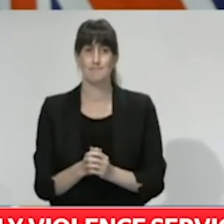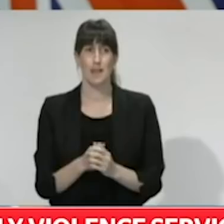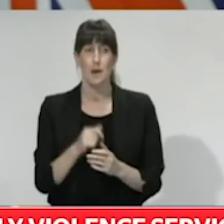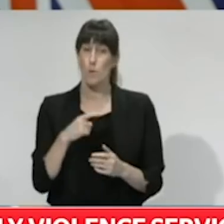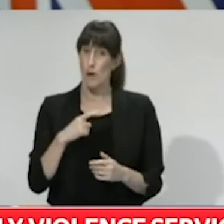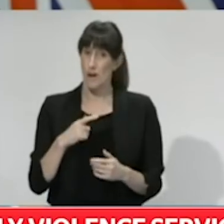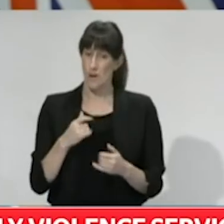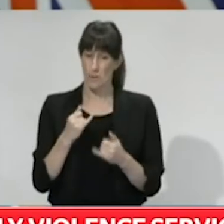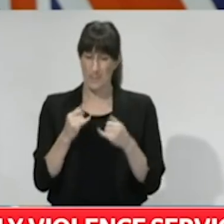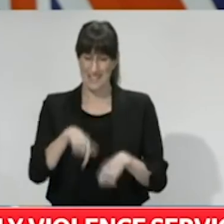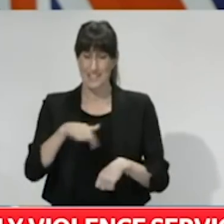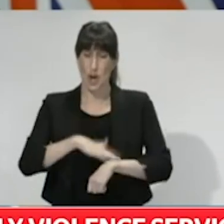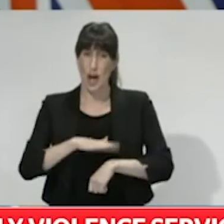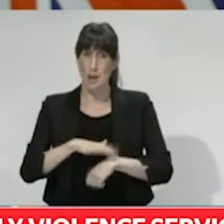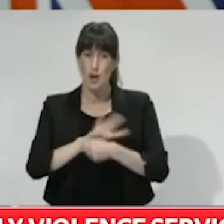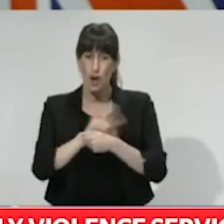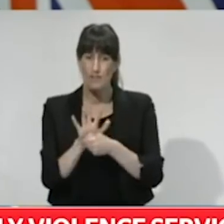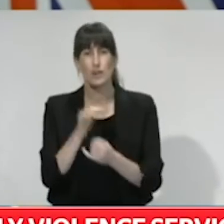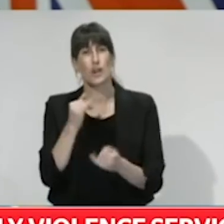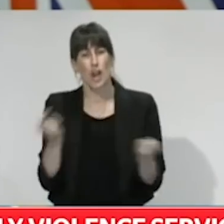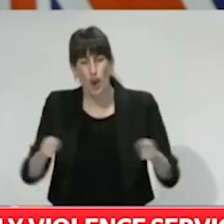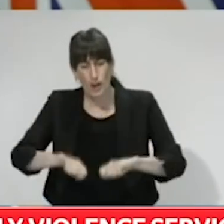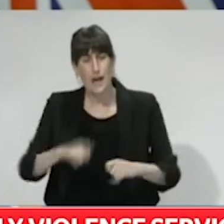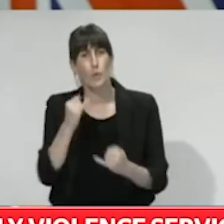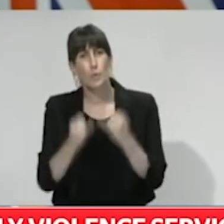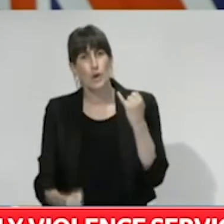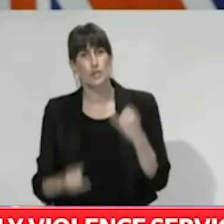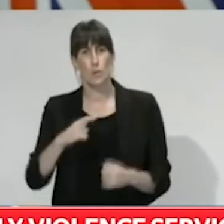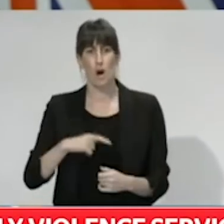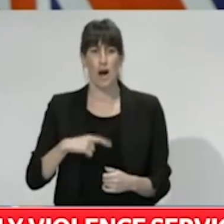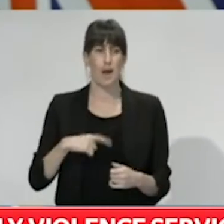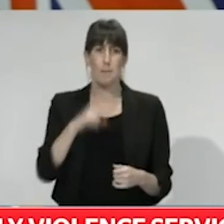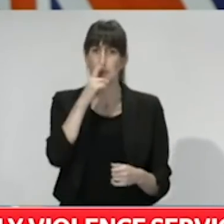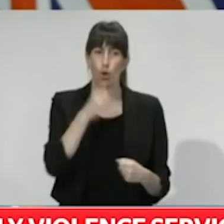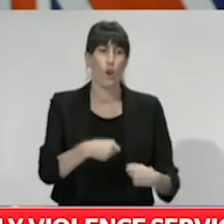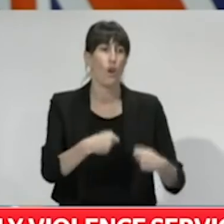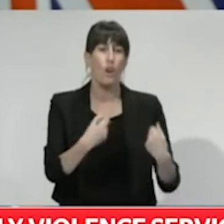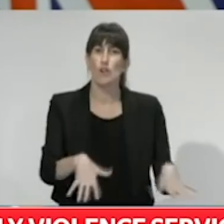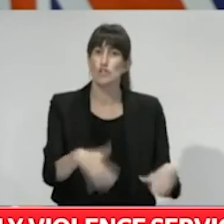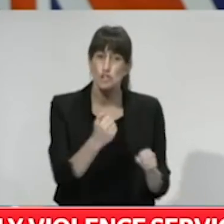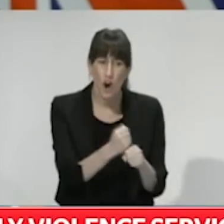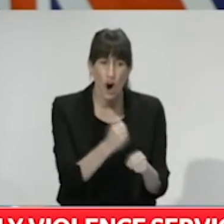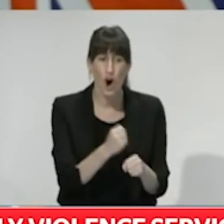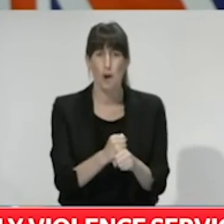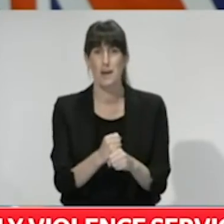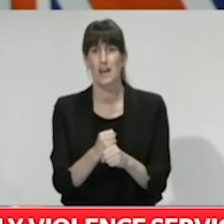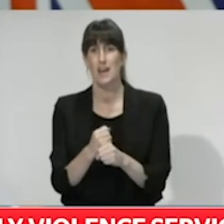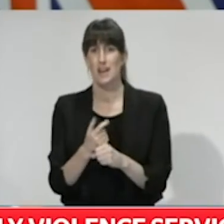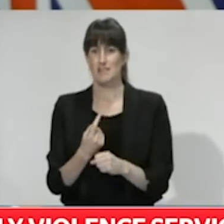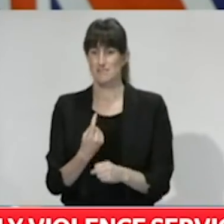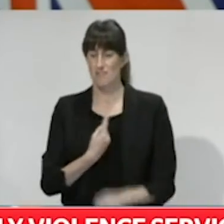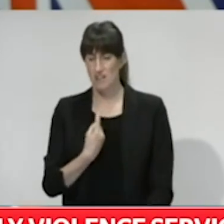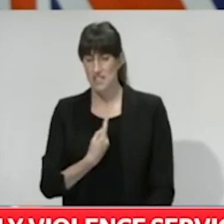emotional and psychological distress, along with potential increases in self-medication, will provide